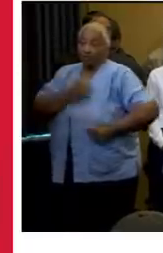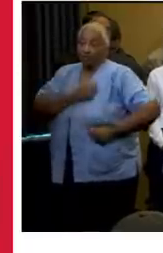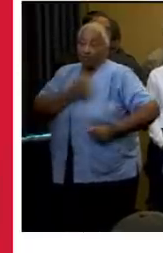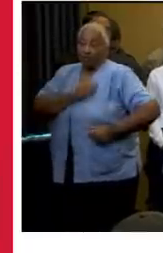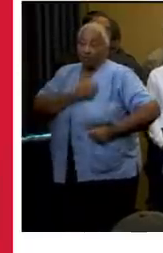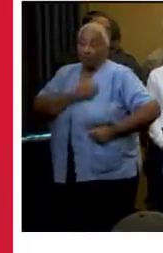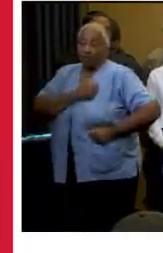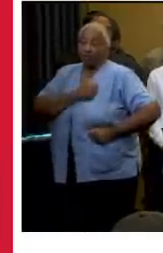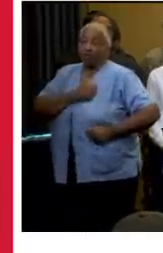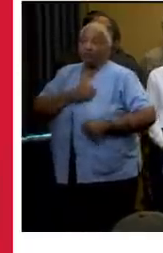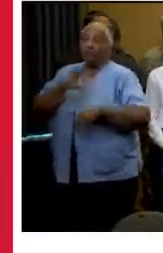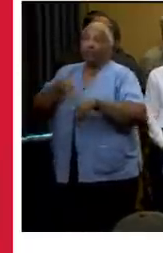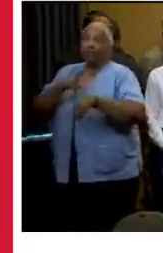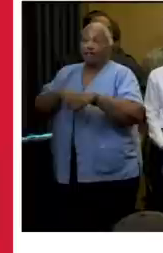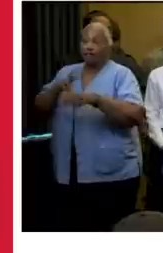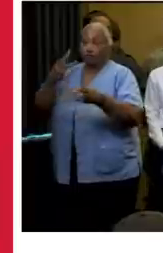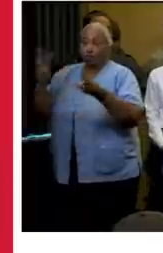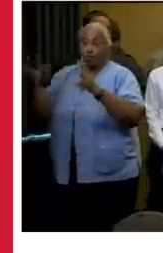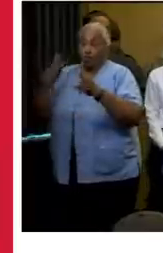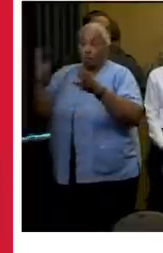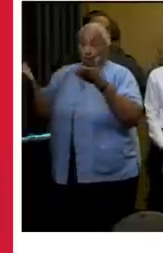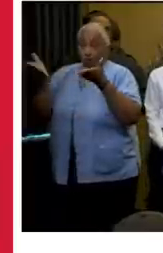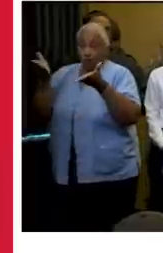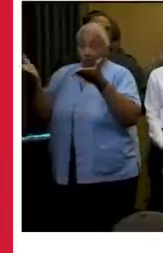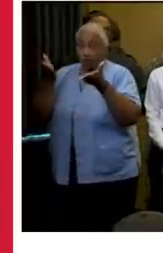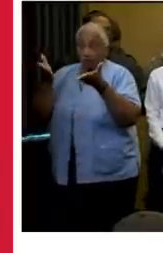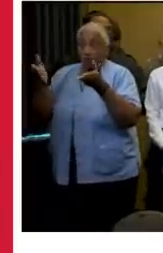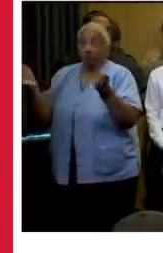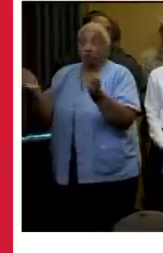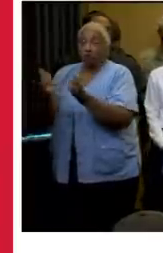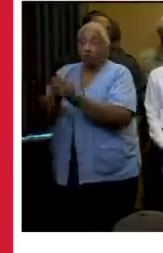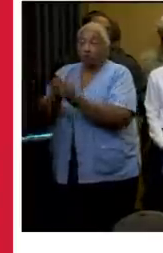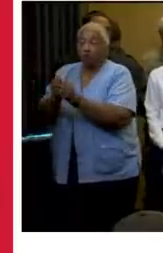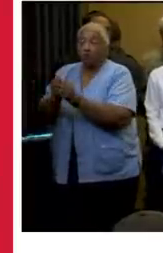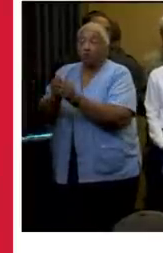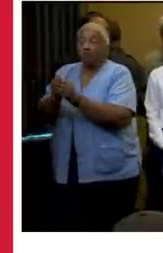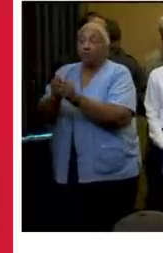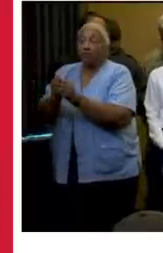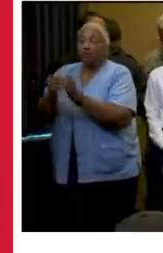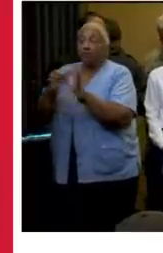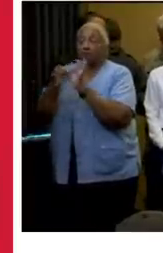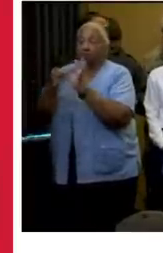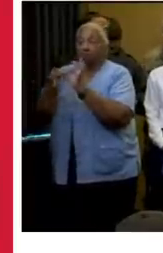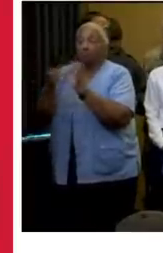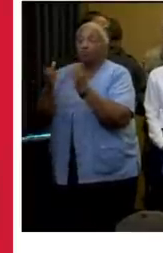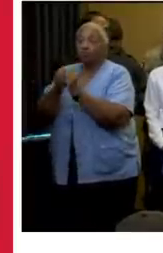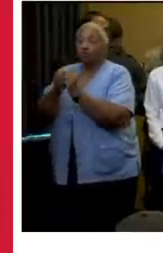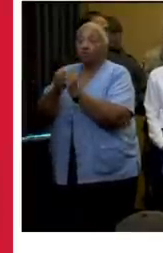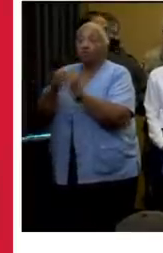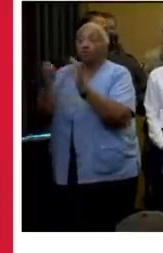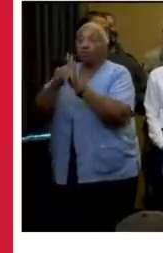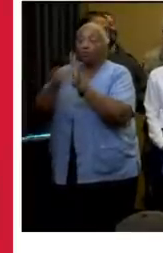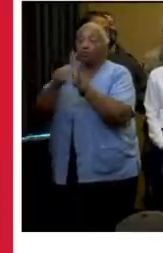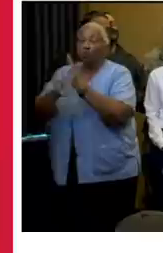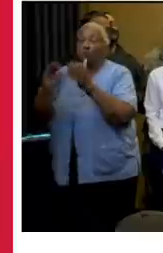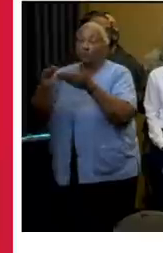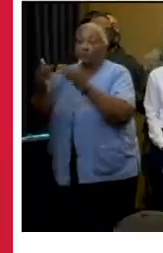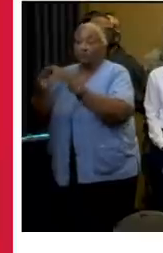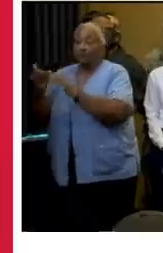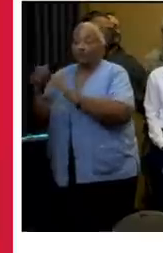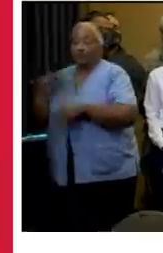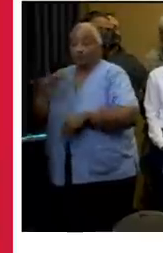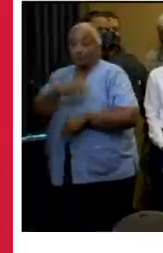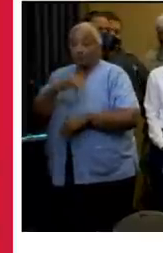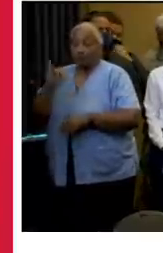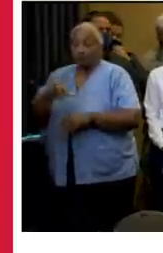the National Weather Service, along with a good complement of our New Orleans City Council that has been